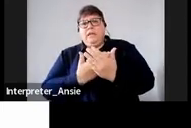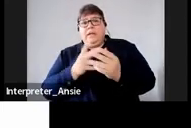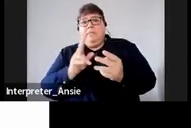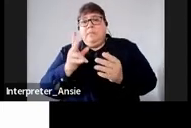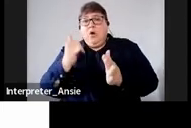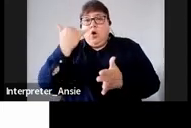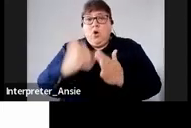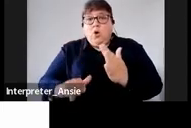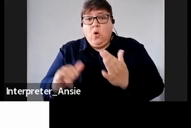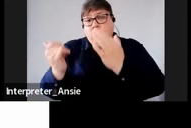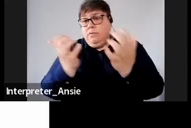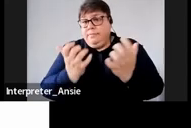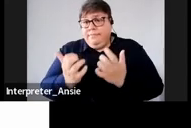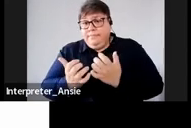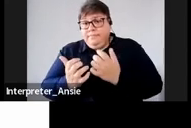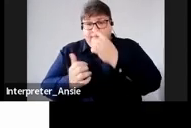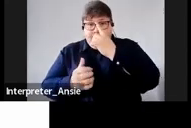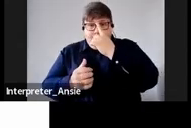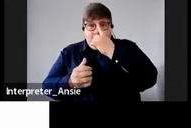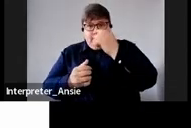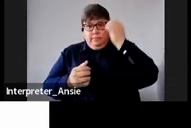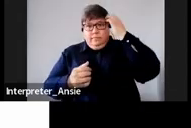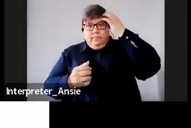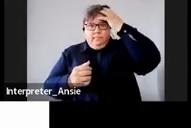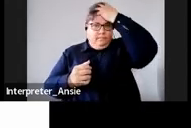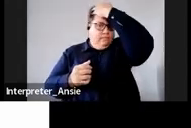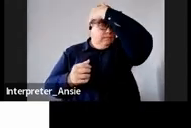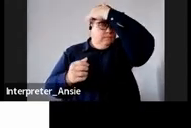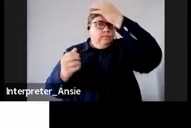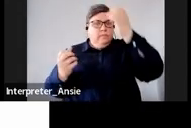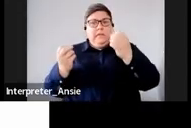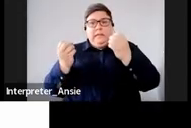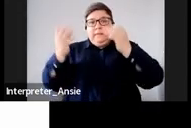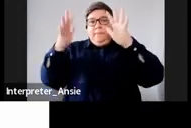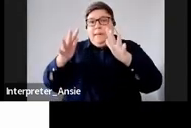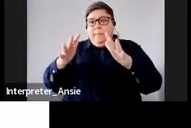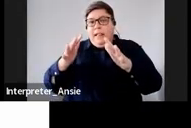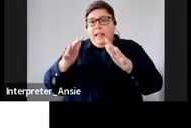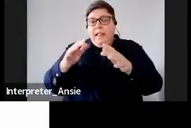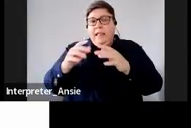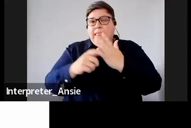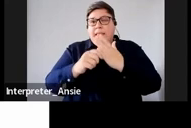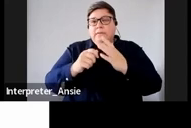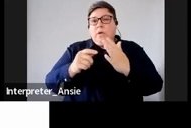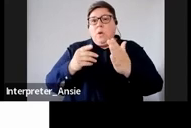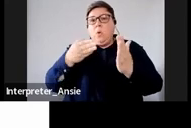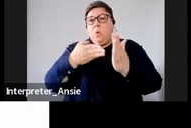isn't it or some deliberately so decided to evade from tax in the past and we have